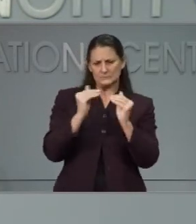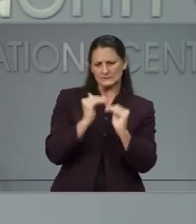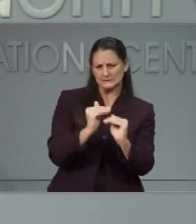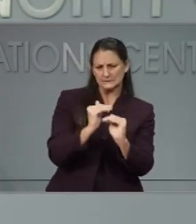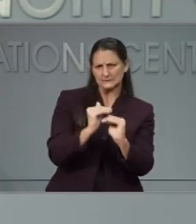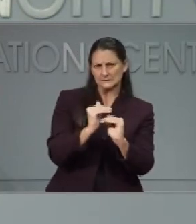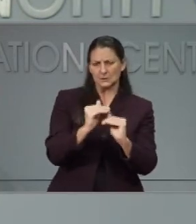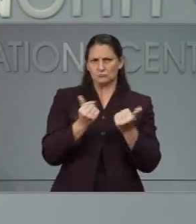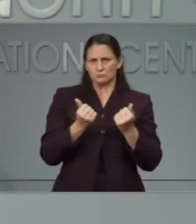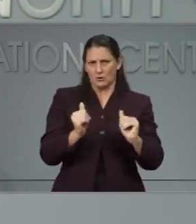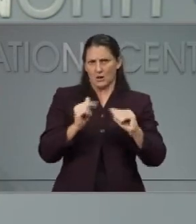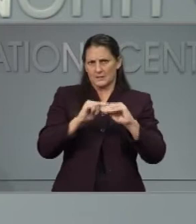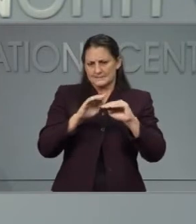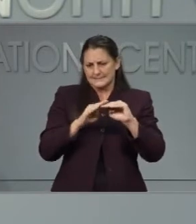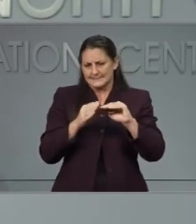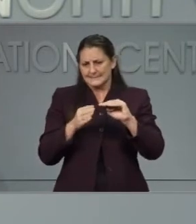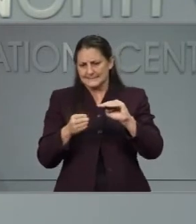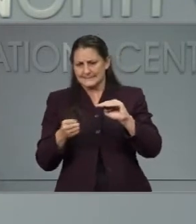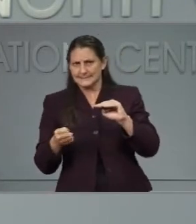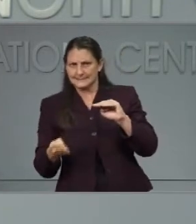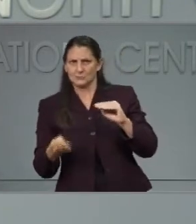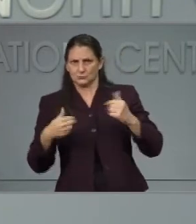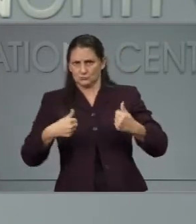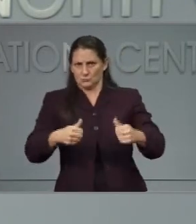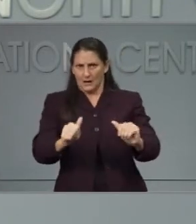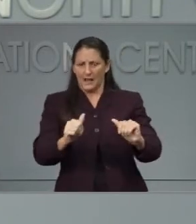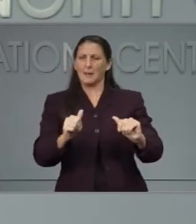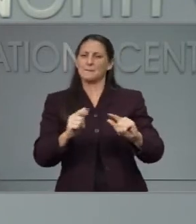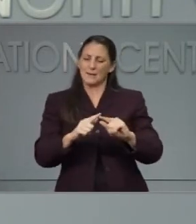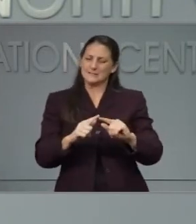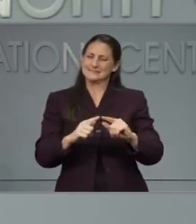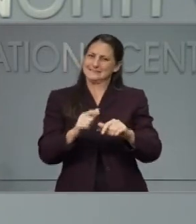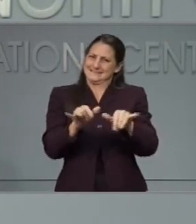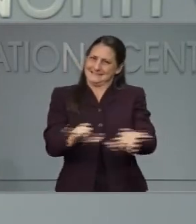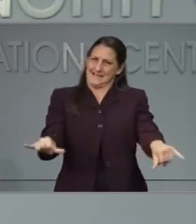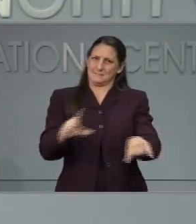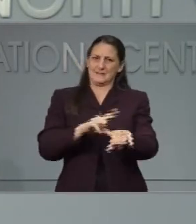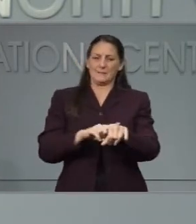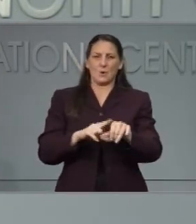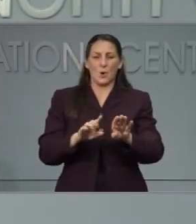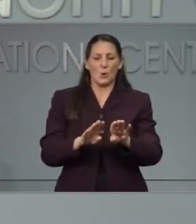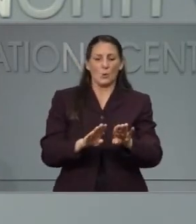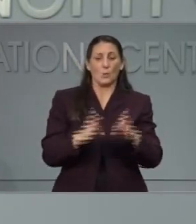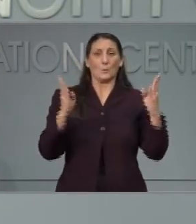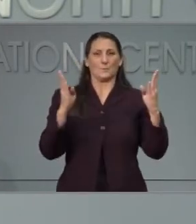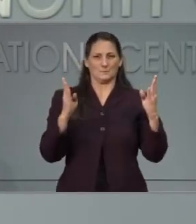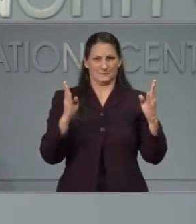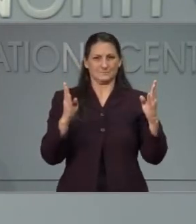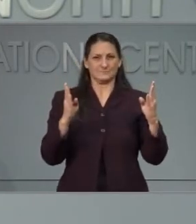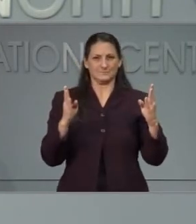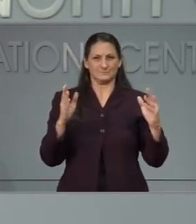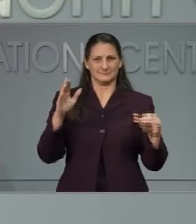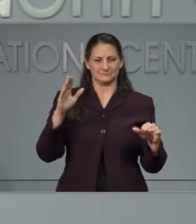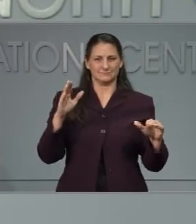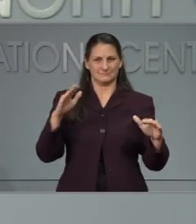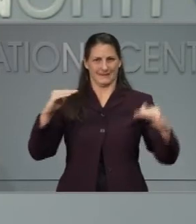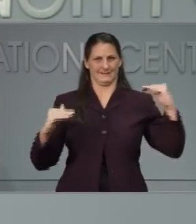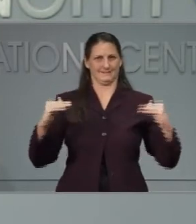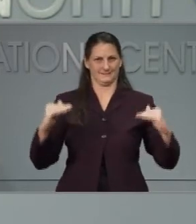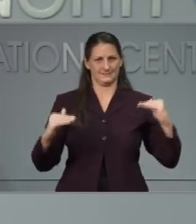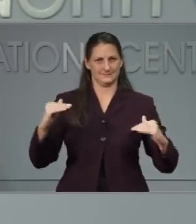and still be able to turn the dimmer switch up. And we believe that that can work.